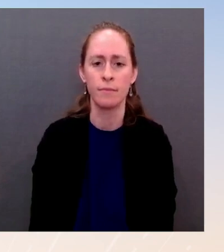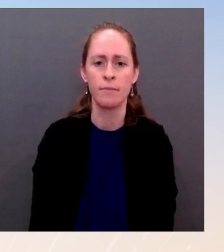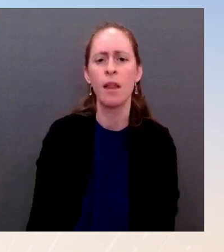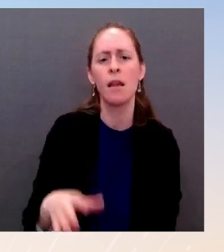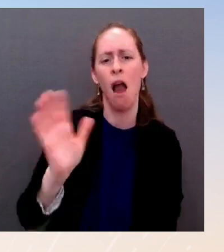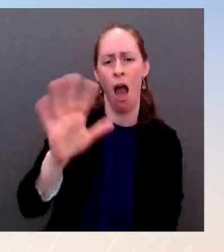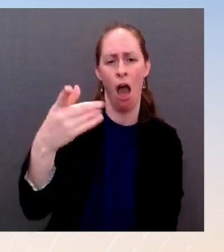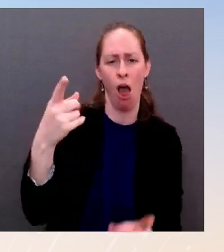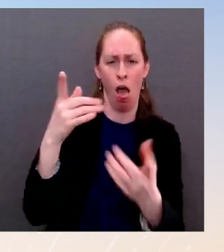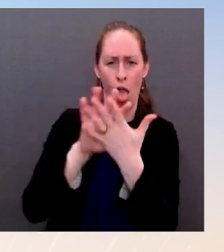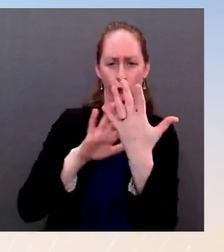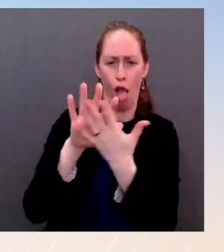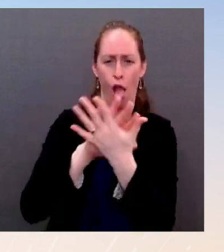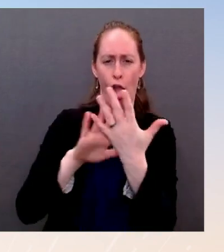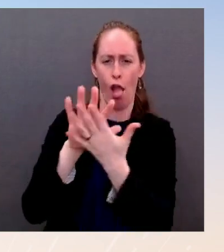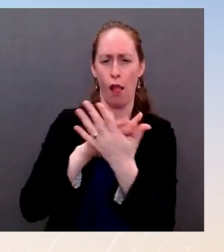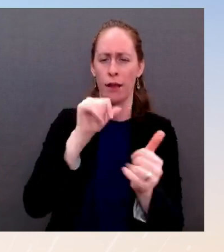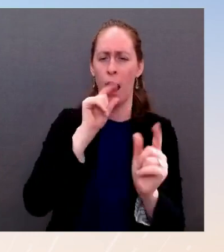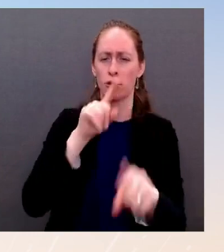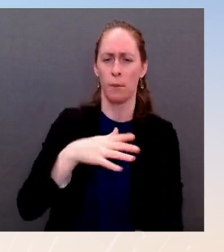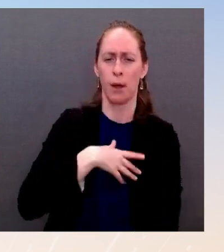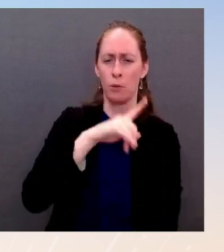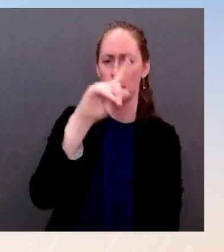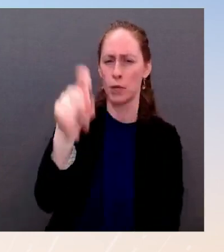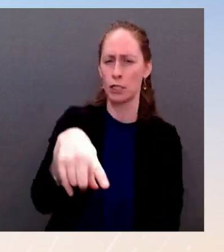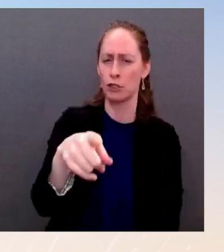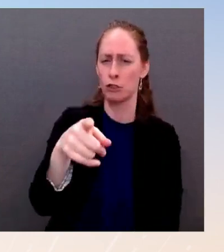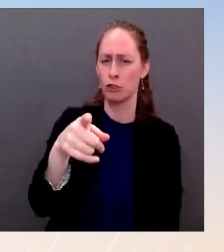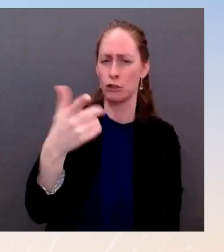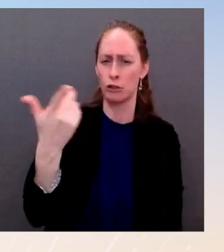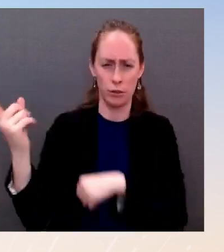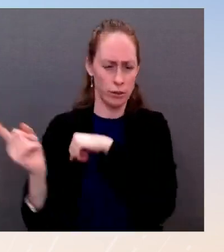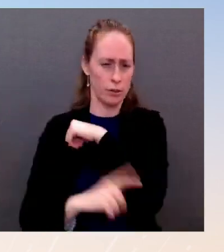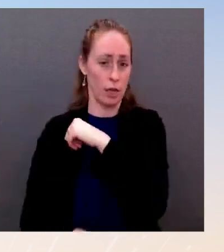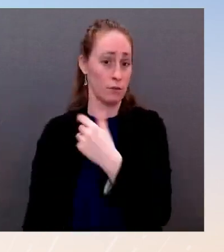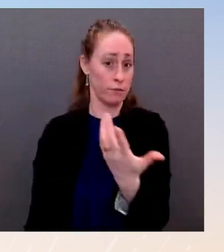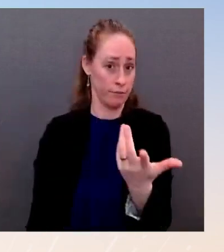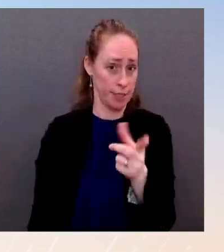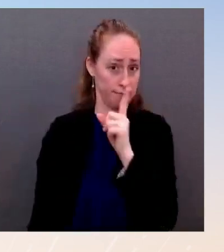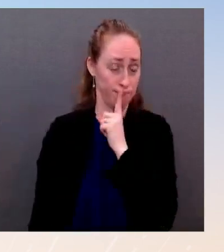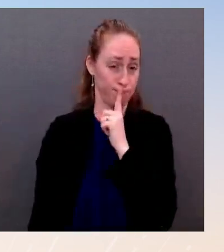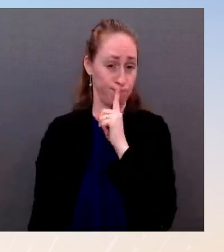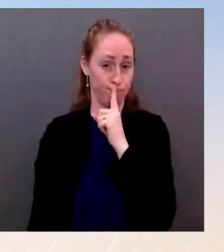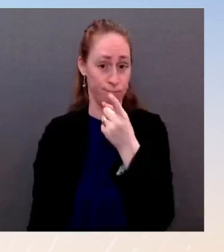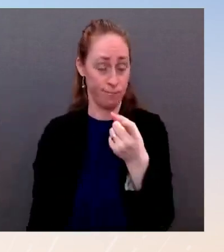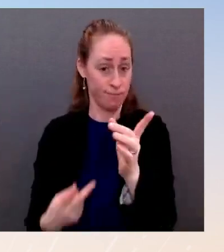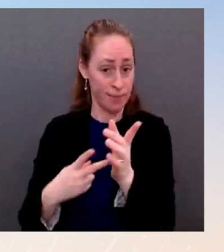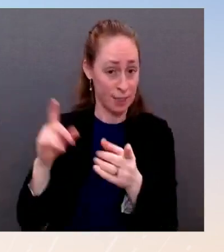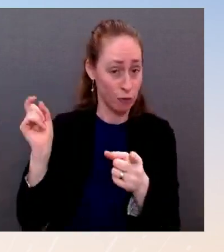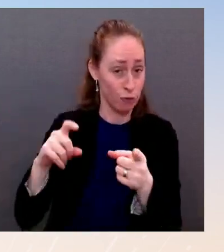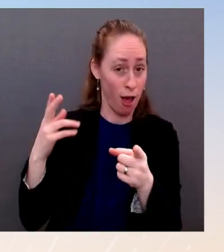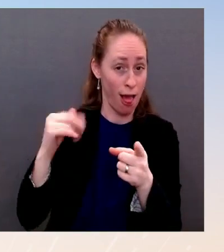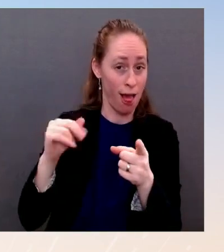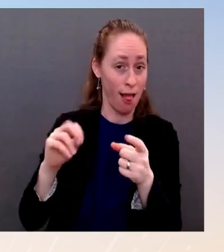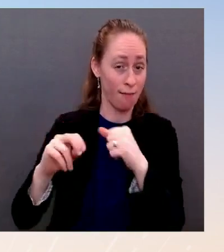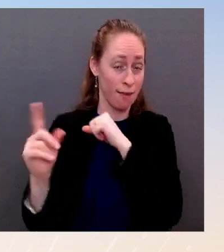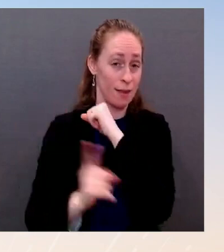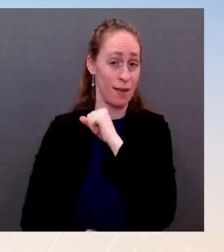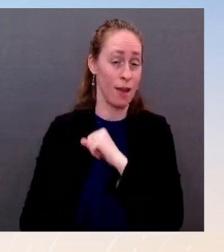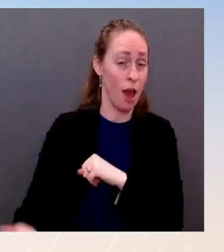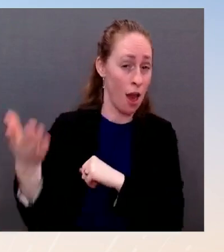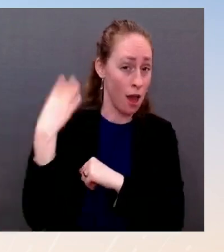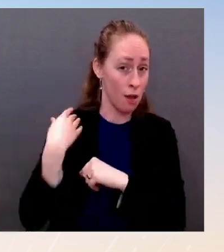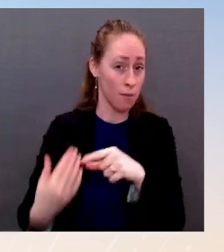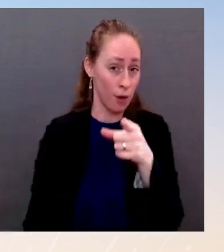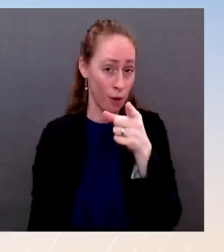the President looking at sanctions ahead of an invasion any differently than he has been up until this point, given the escalation that we're seeing from